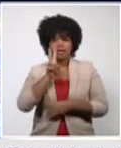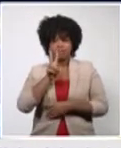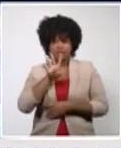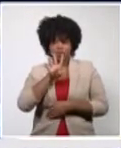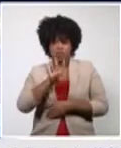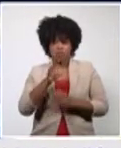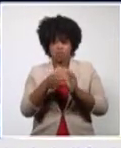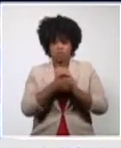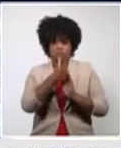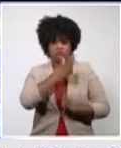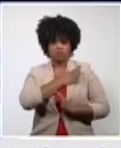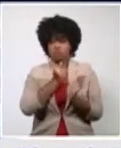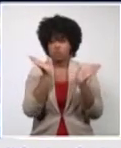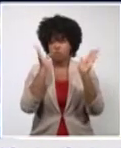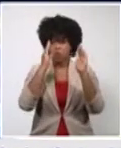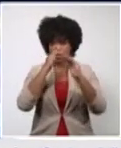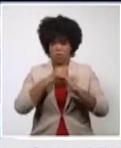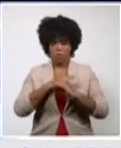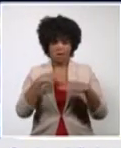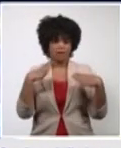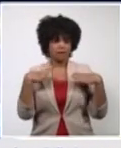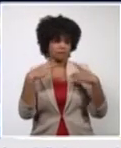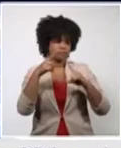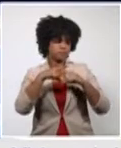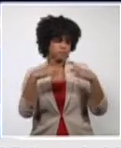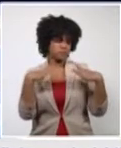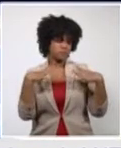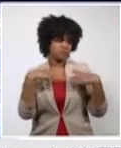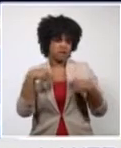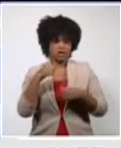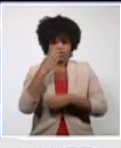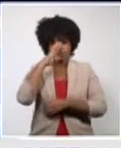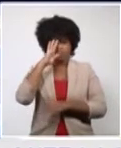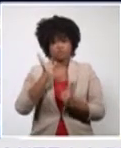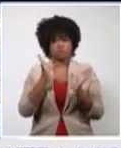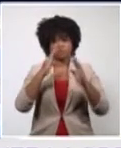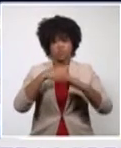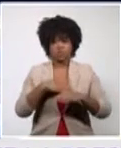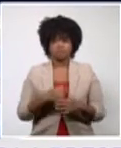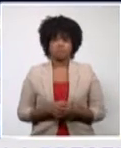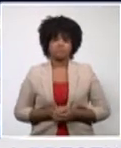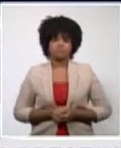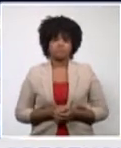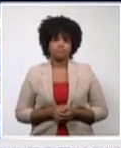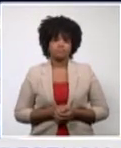been no flights for tourists or any tourists coming into our country.